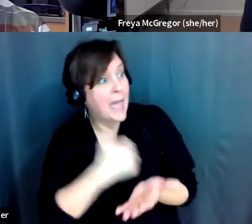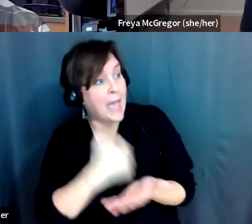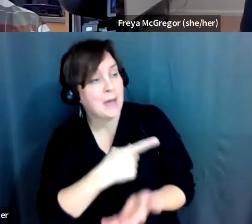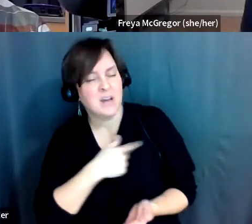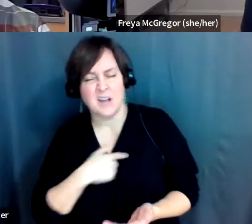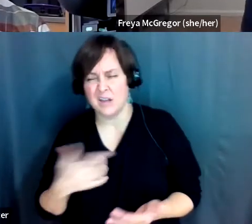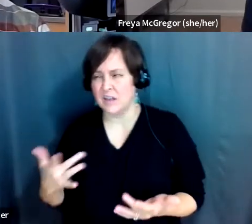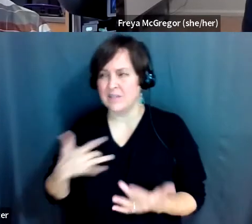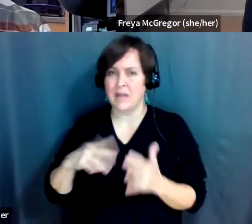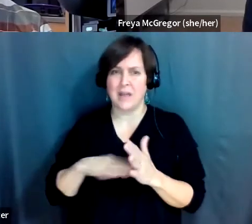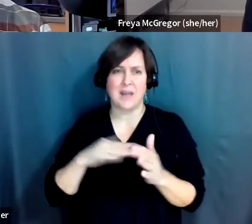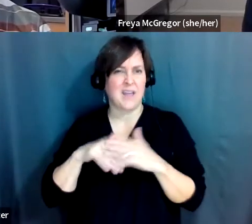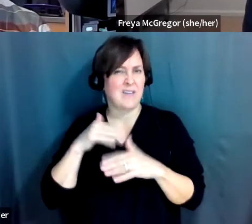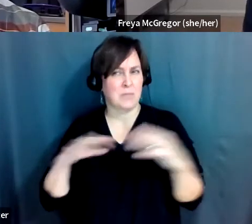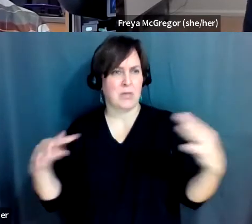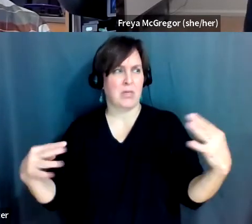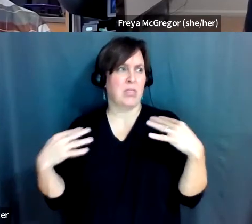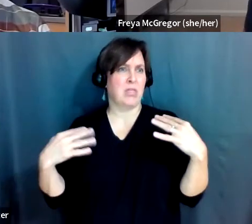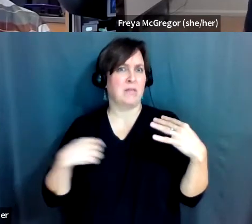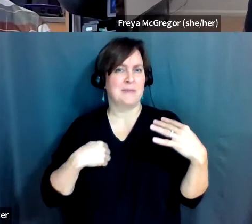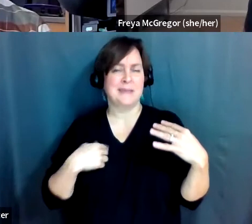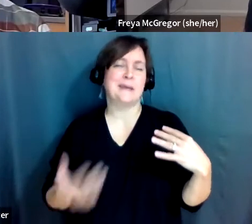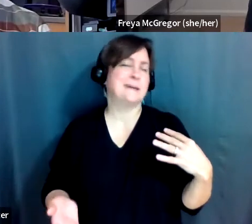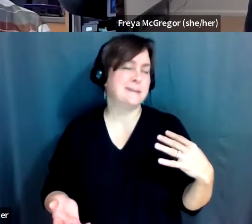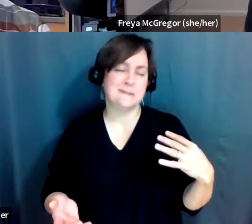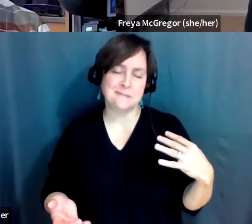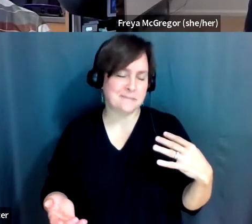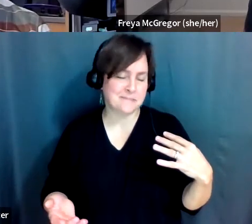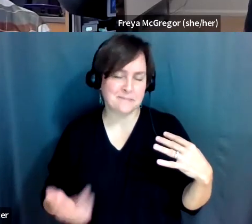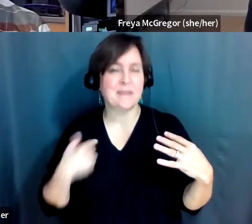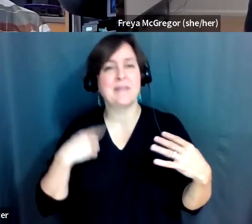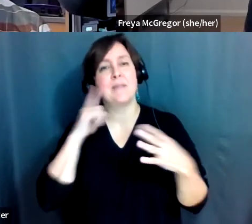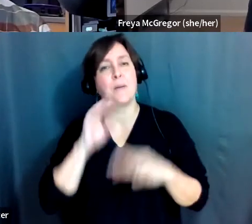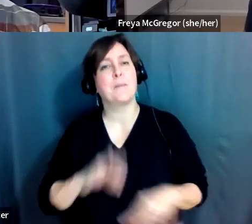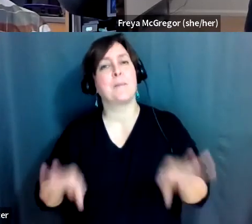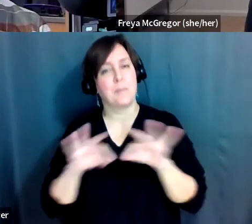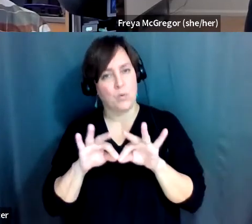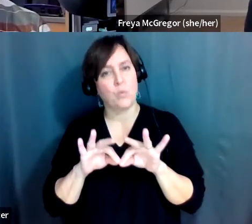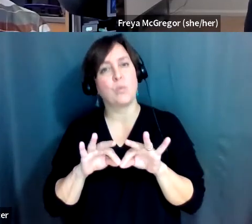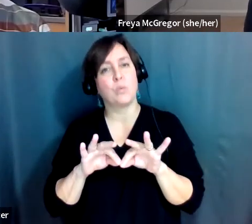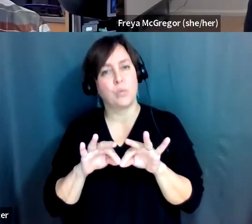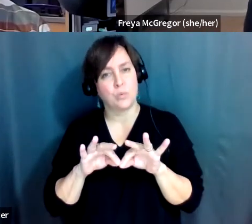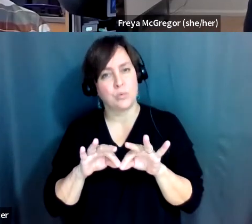comfortable. It was like, so I think it's important to really know